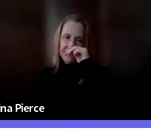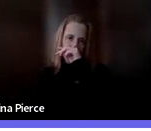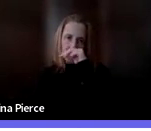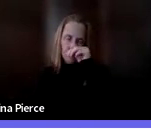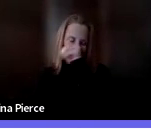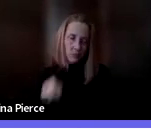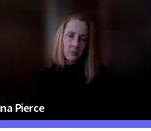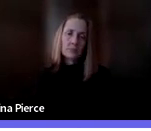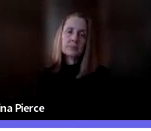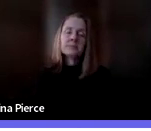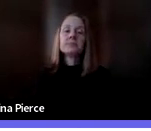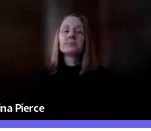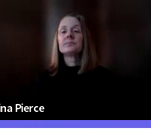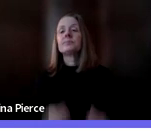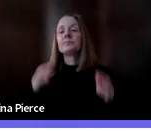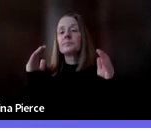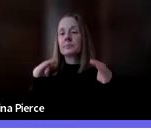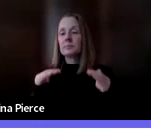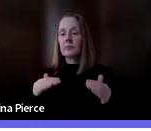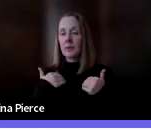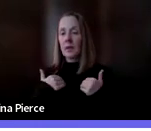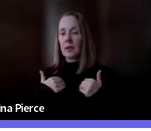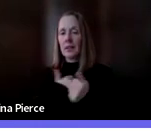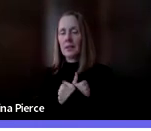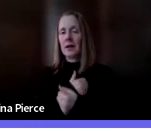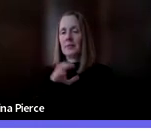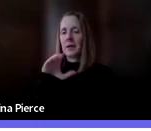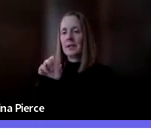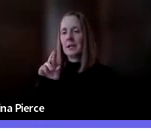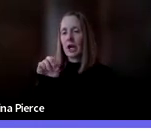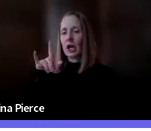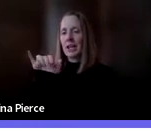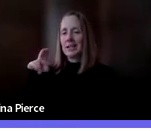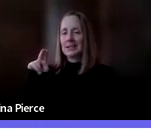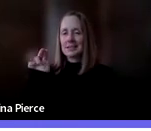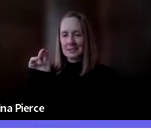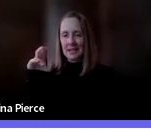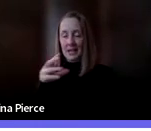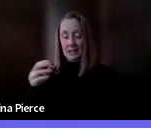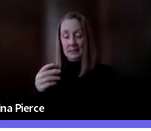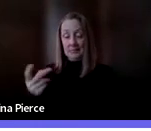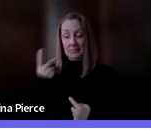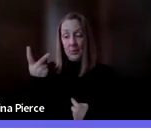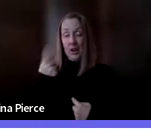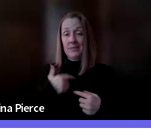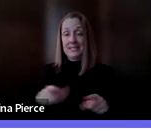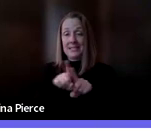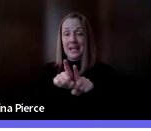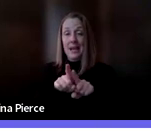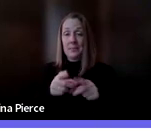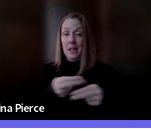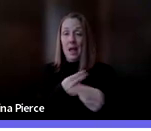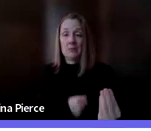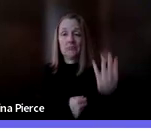I love that Carolyn and I have a similar slide about when you should reach out really for Michigan Alliance for Families. If something